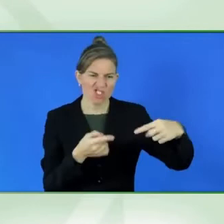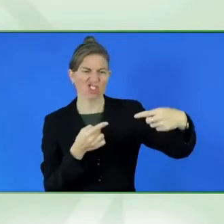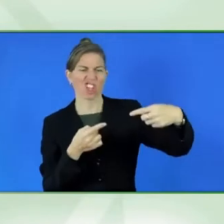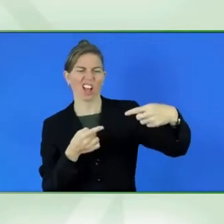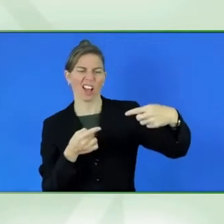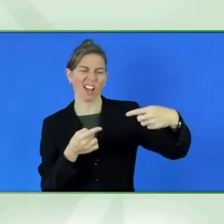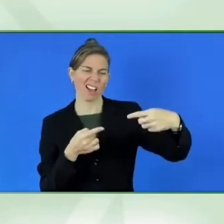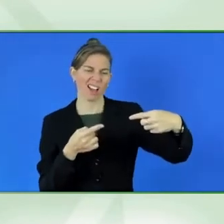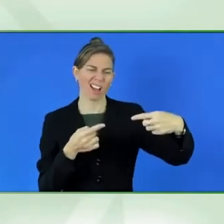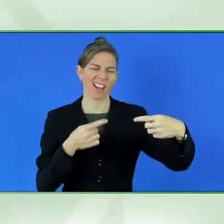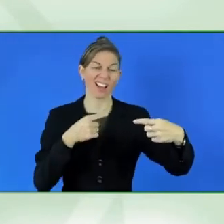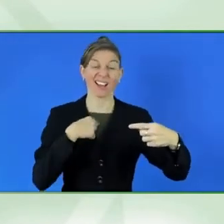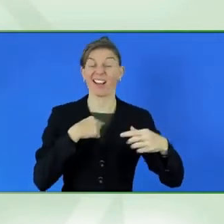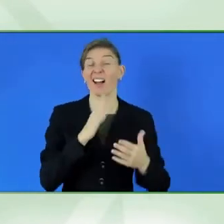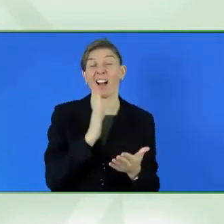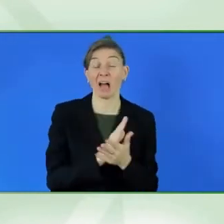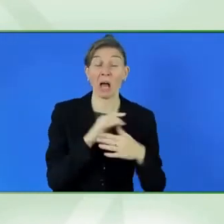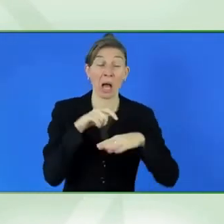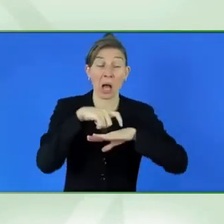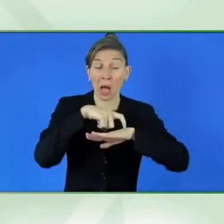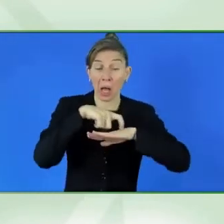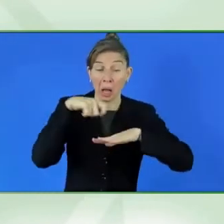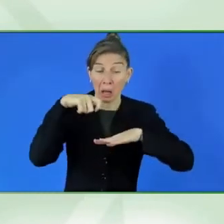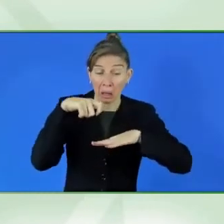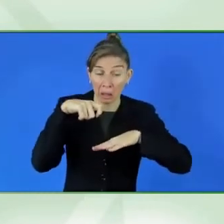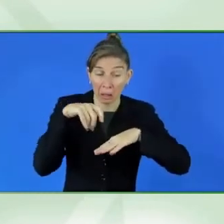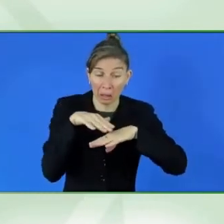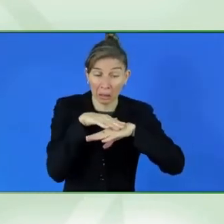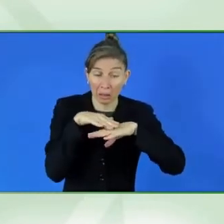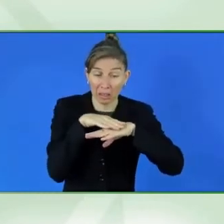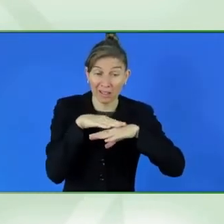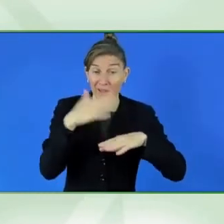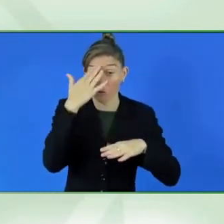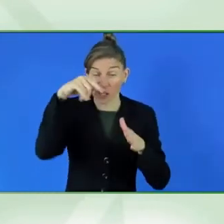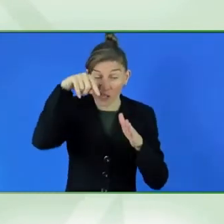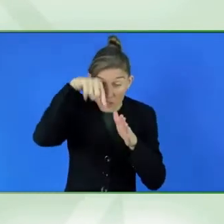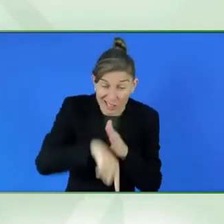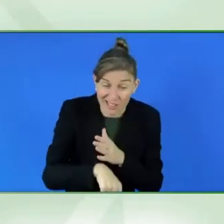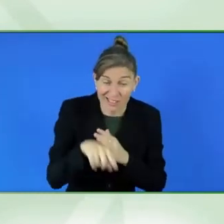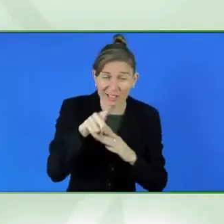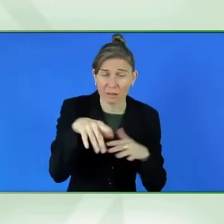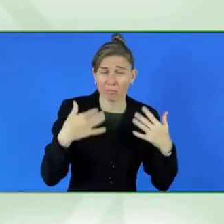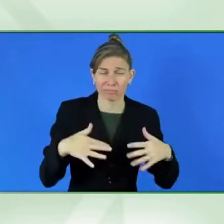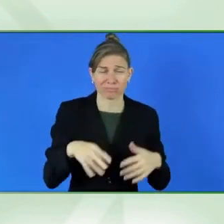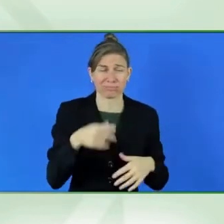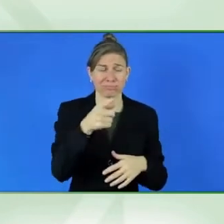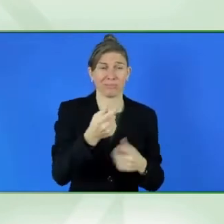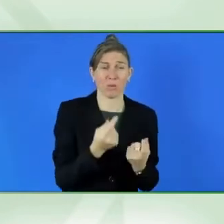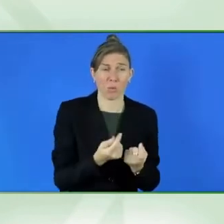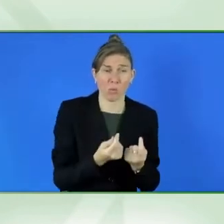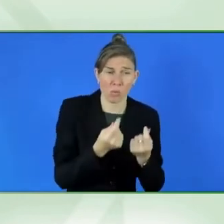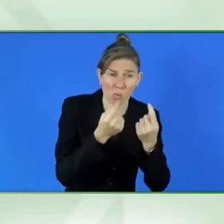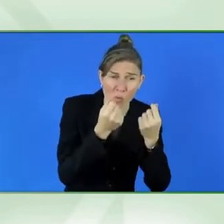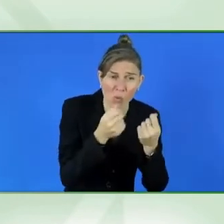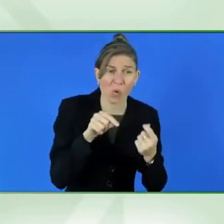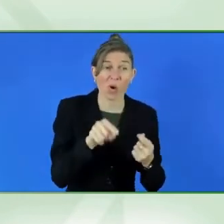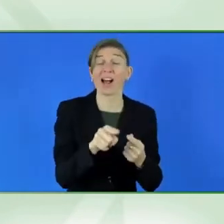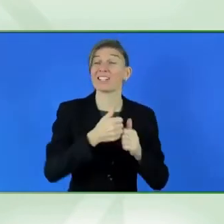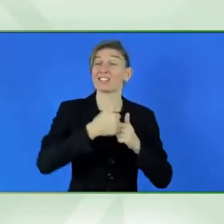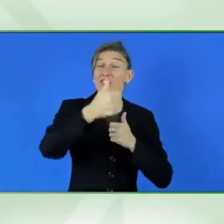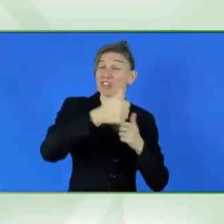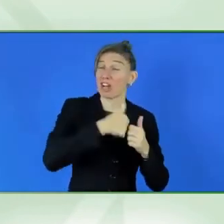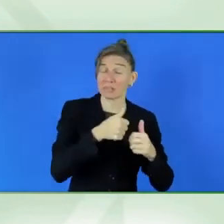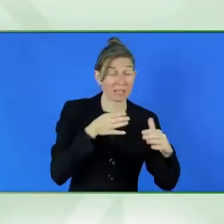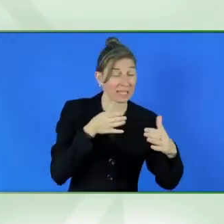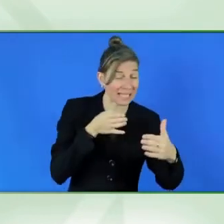about the extra costs disabled people face, the lack of accessible housing, the inaccessible transport. But